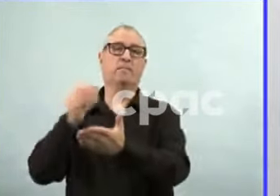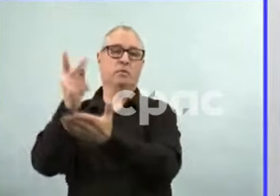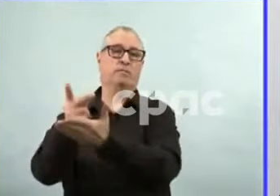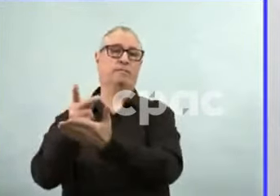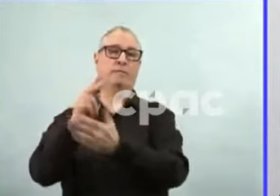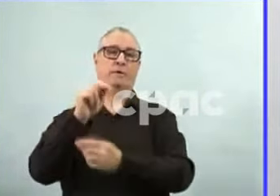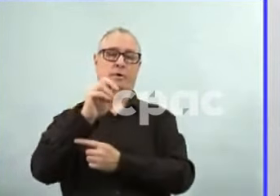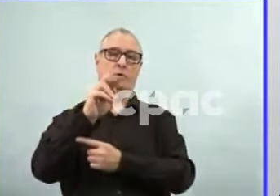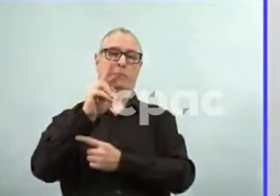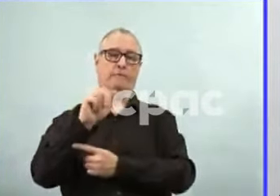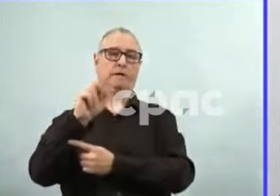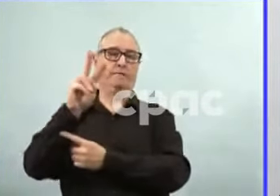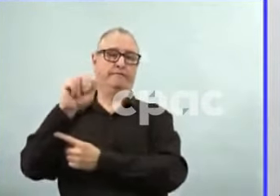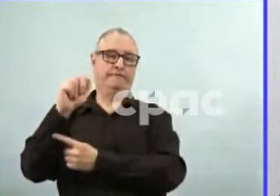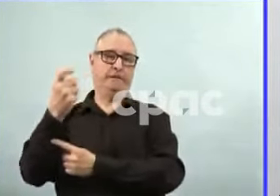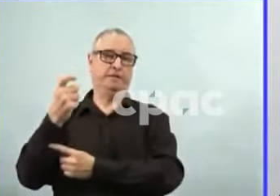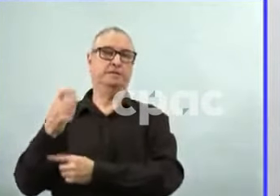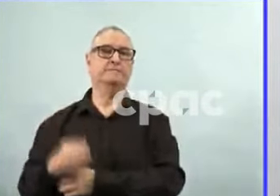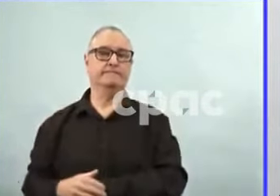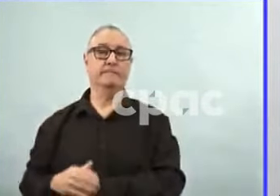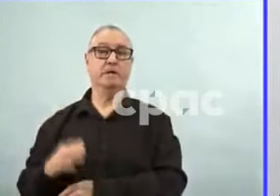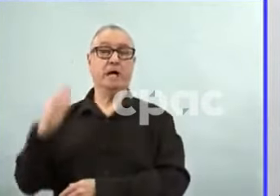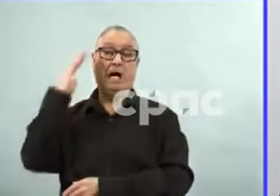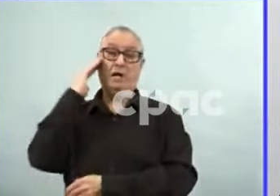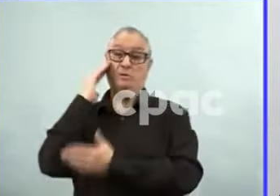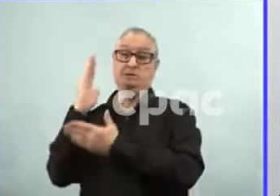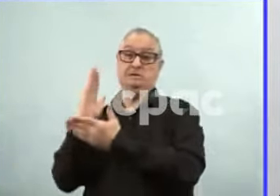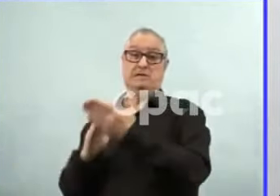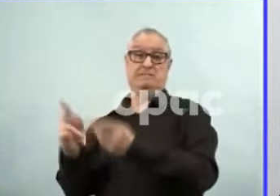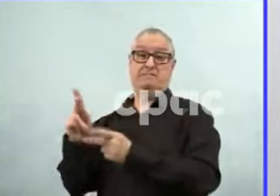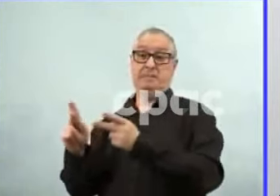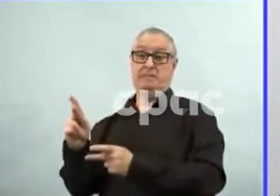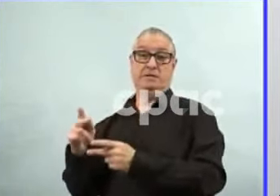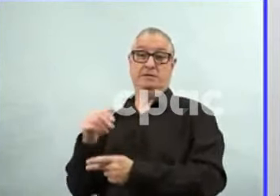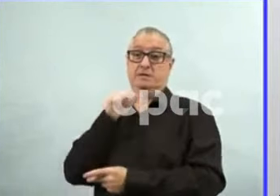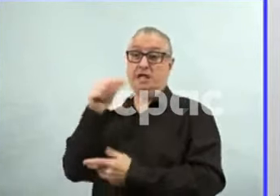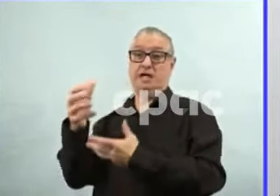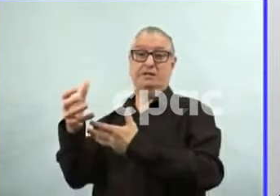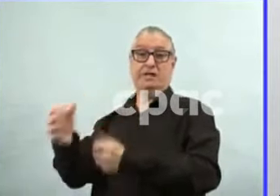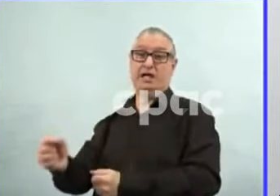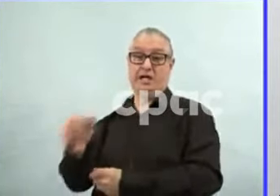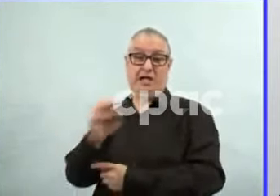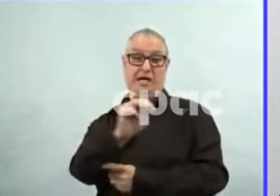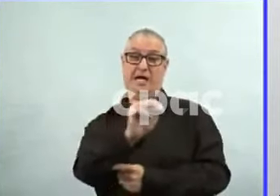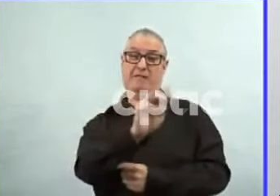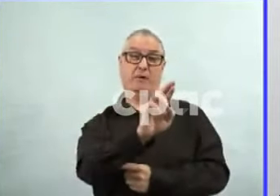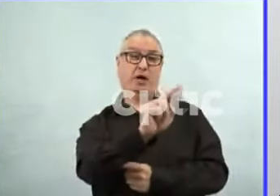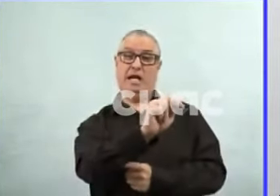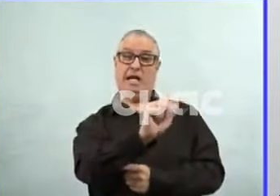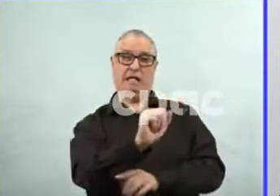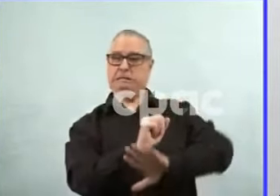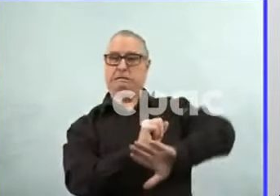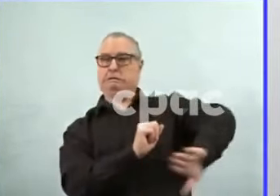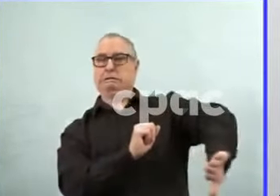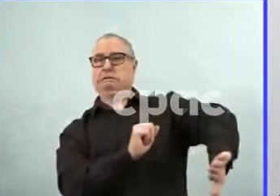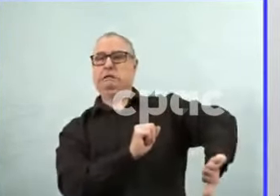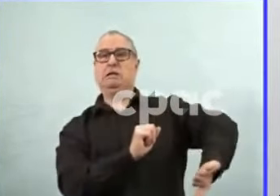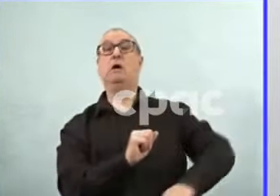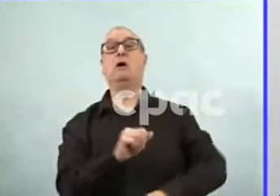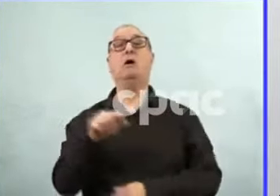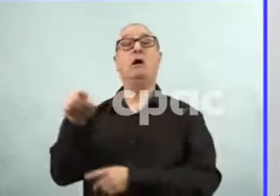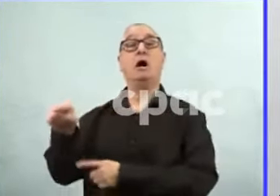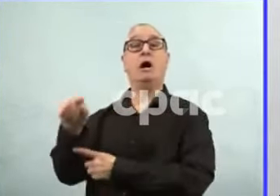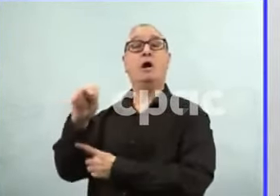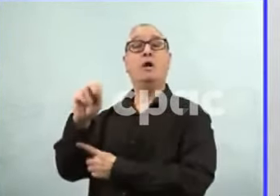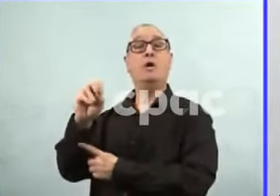reservations around the new technology is the fact that it's a protein subunit vaccine. And protein subunit meaning it